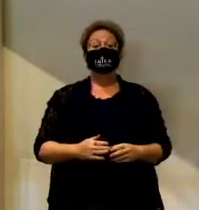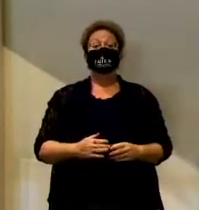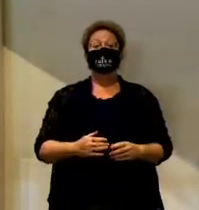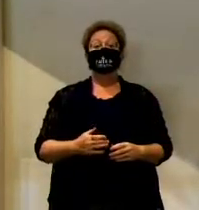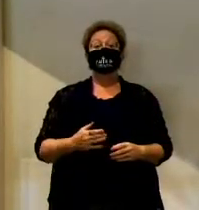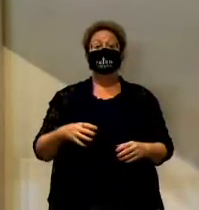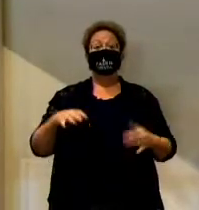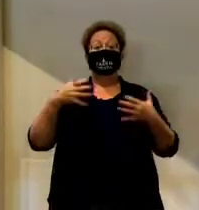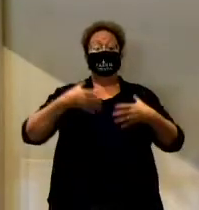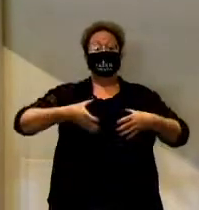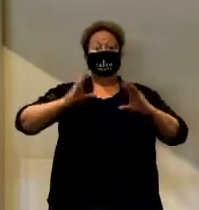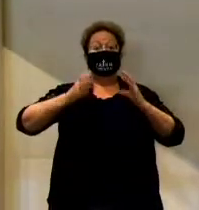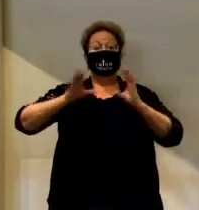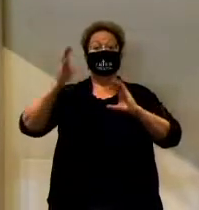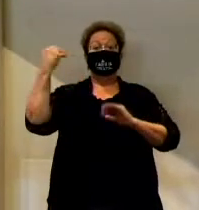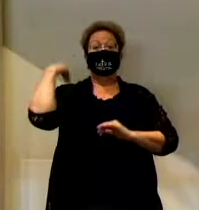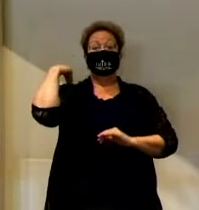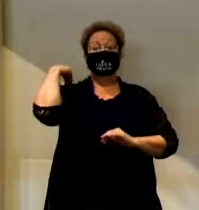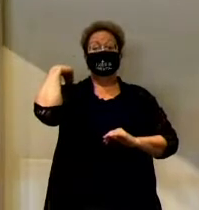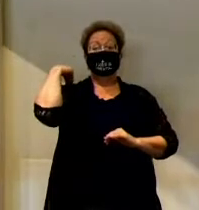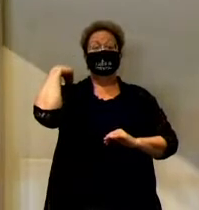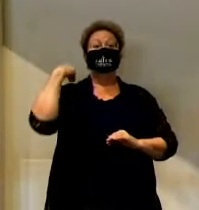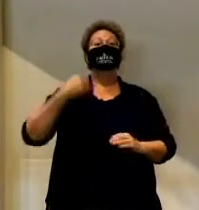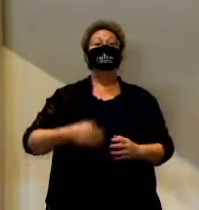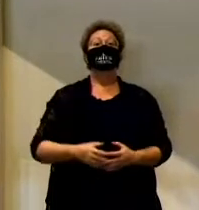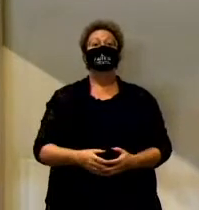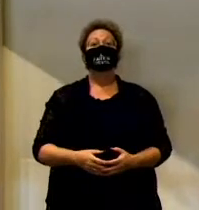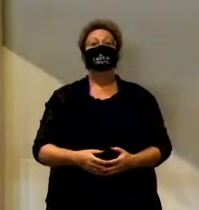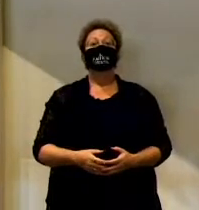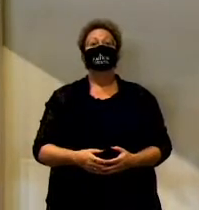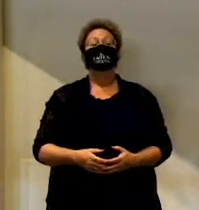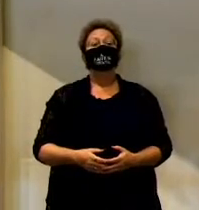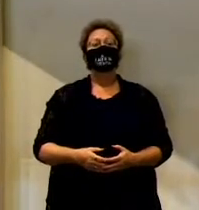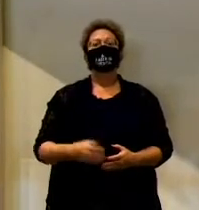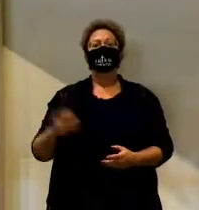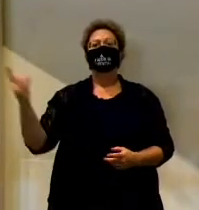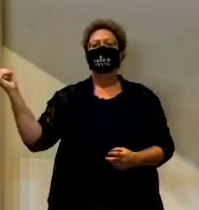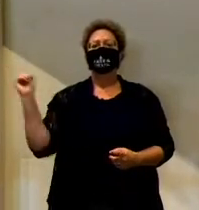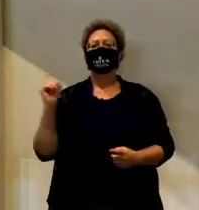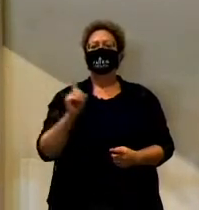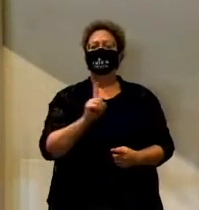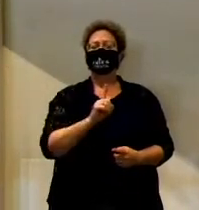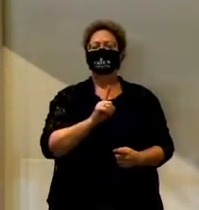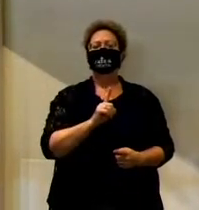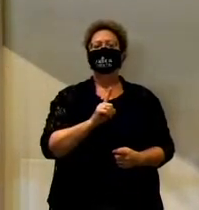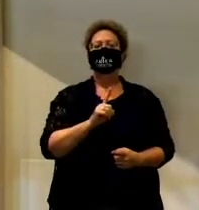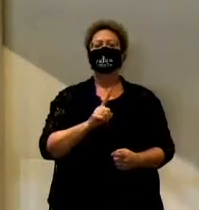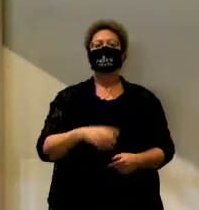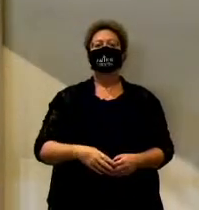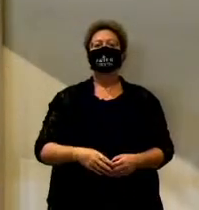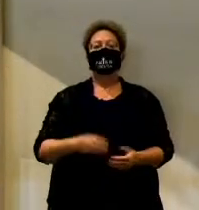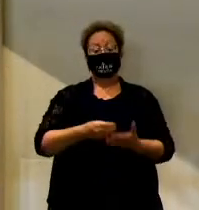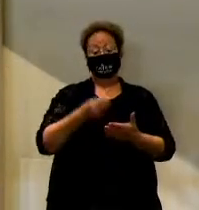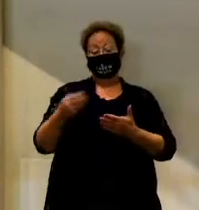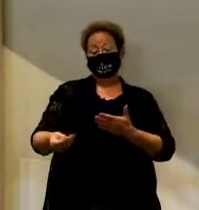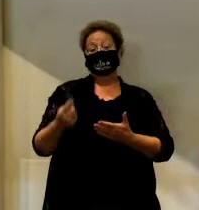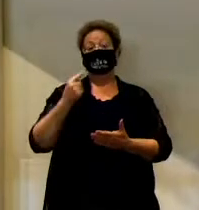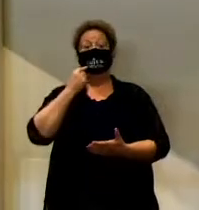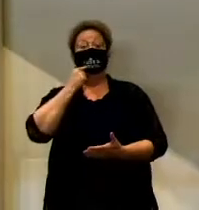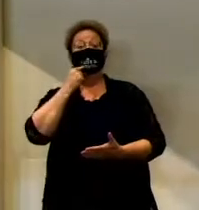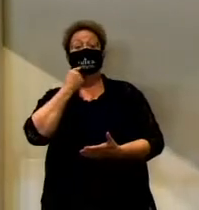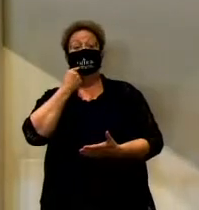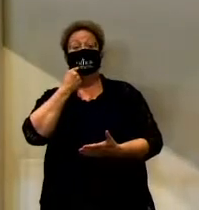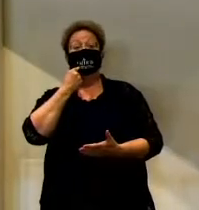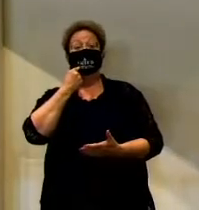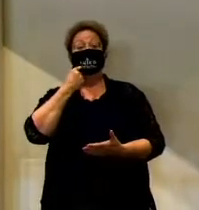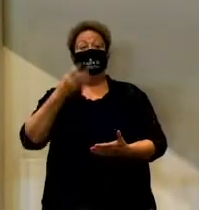coach for the Los Angeles Knights, a professional basketball team, was there and bought some candy, and in the process,